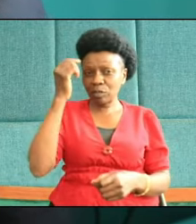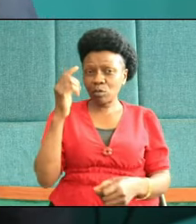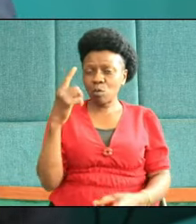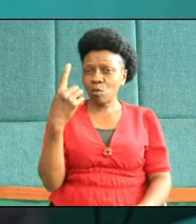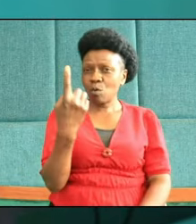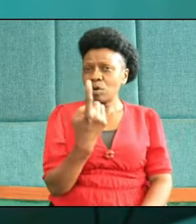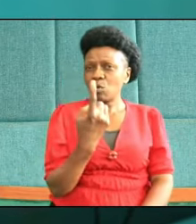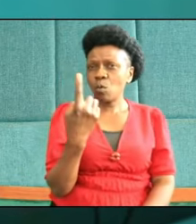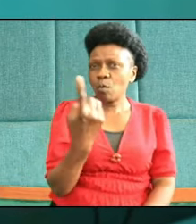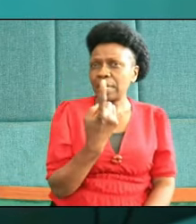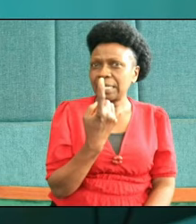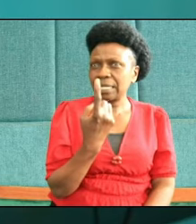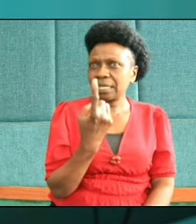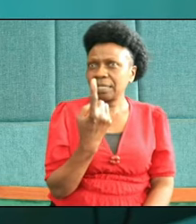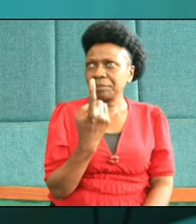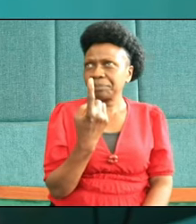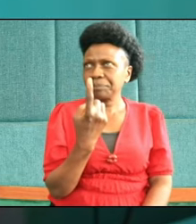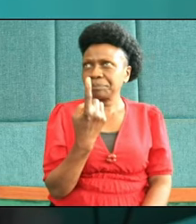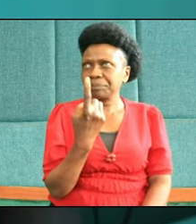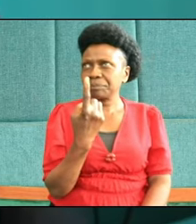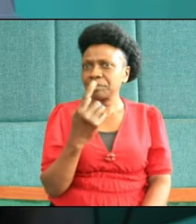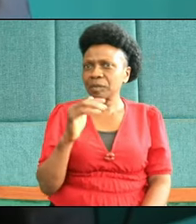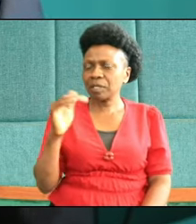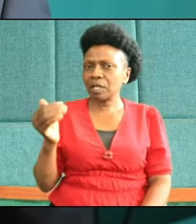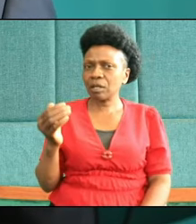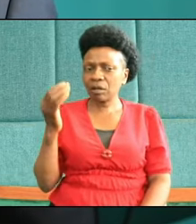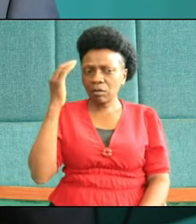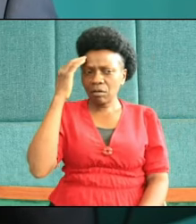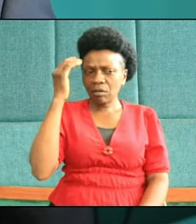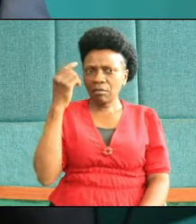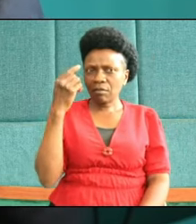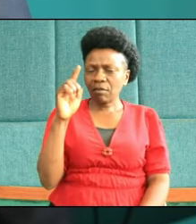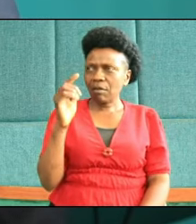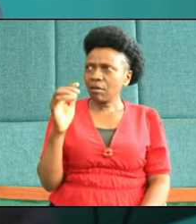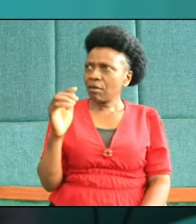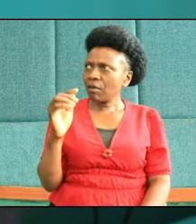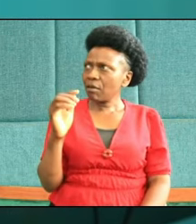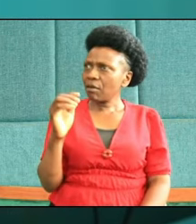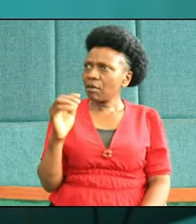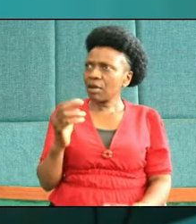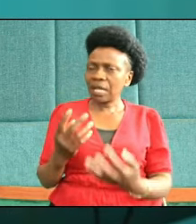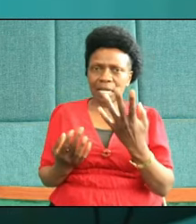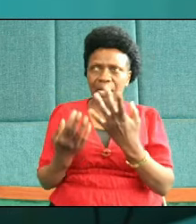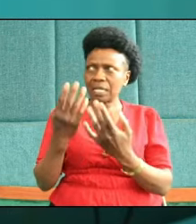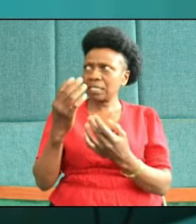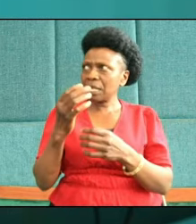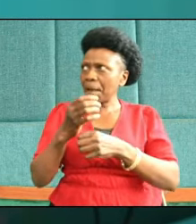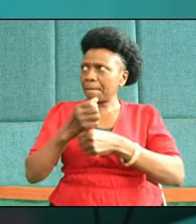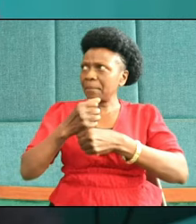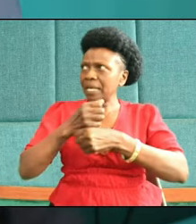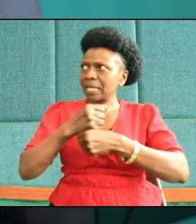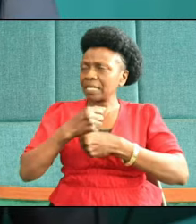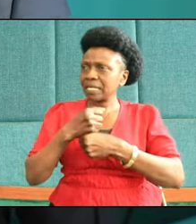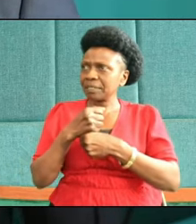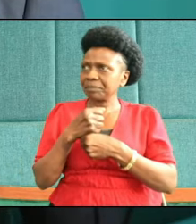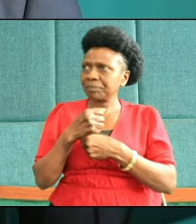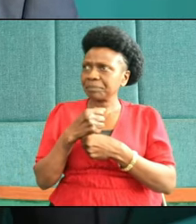factory that was known for grass or mirror making. That's why we always read